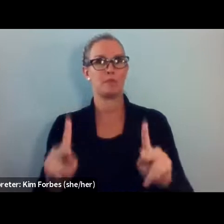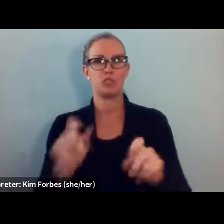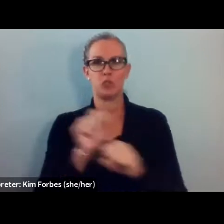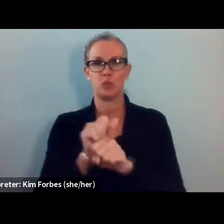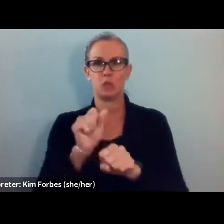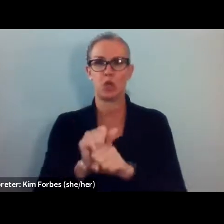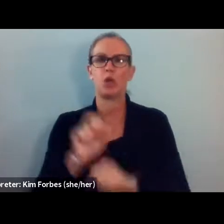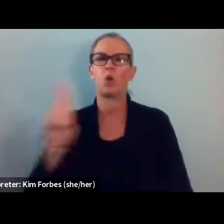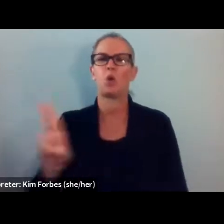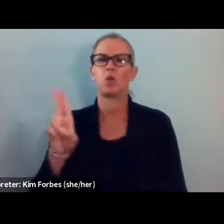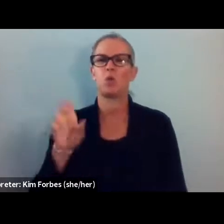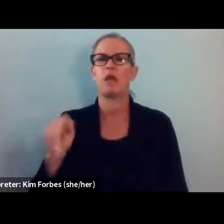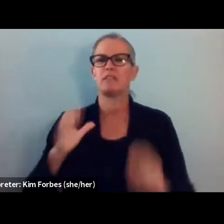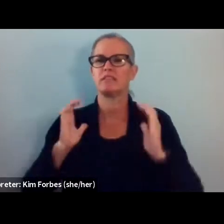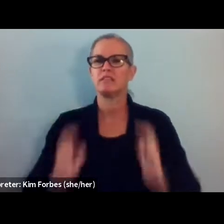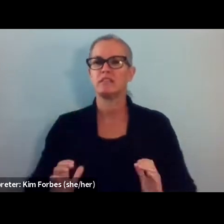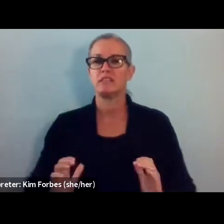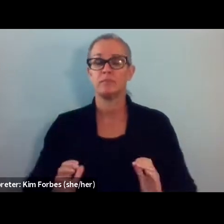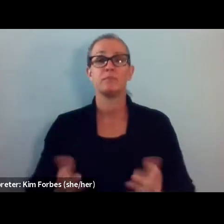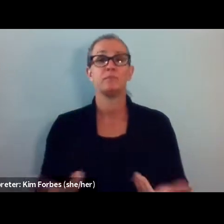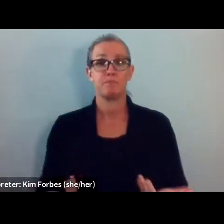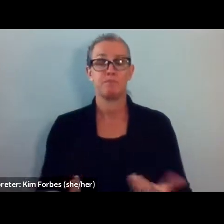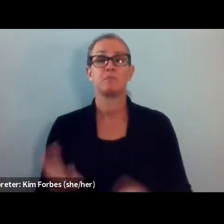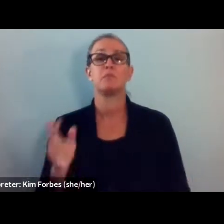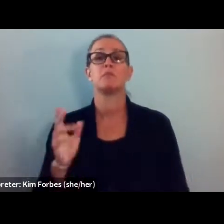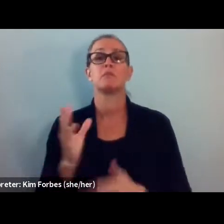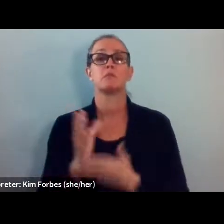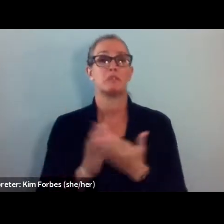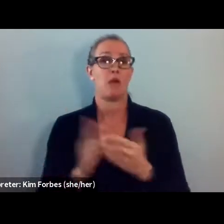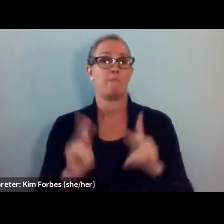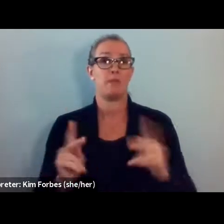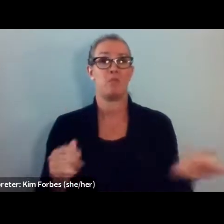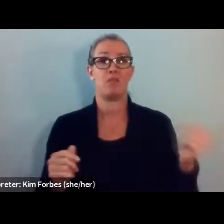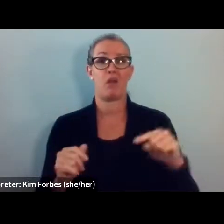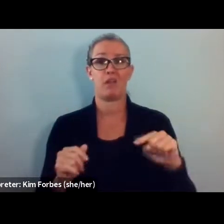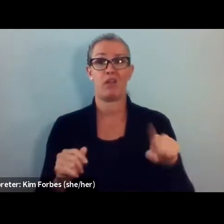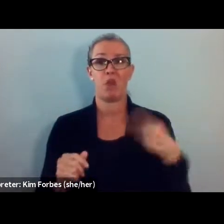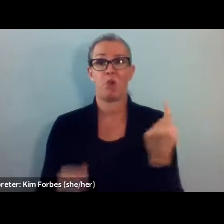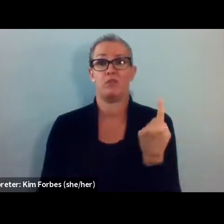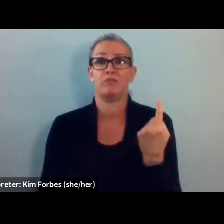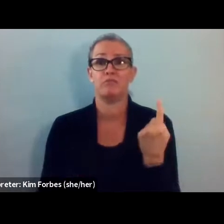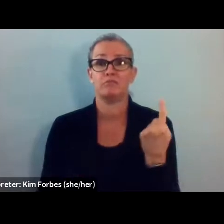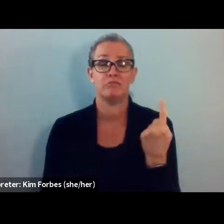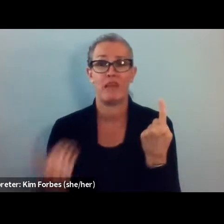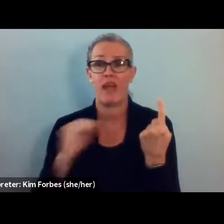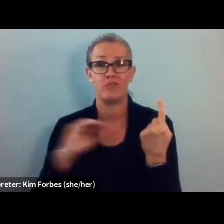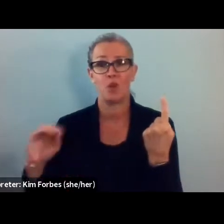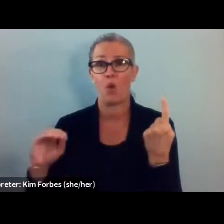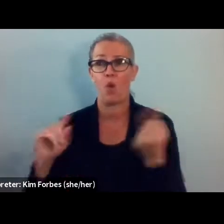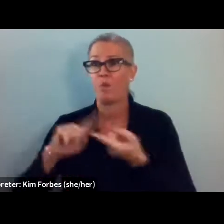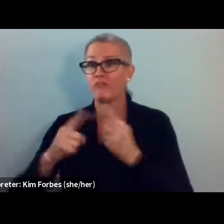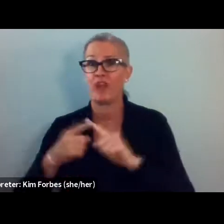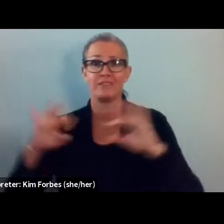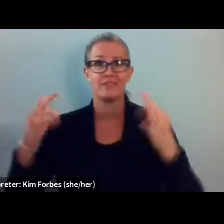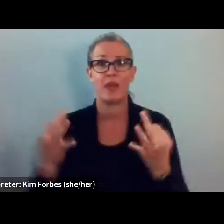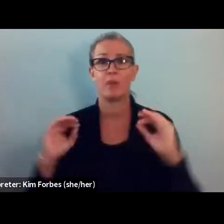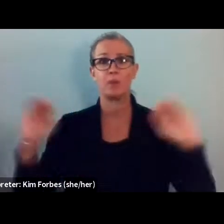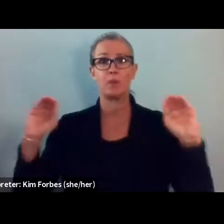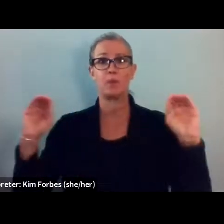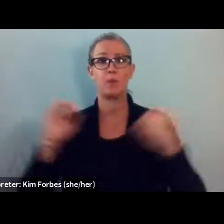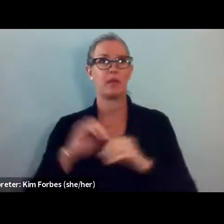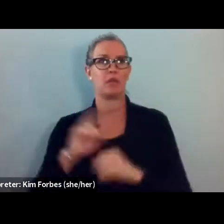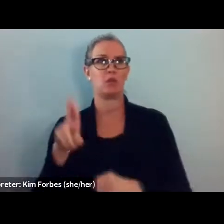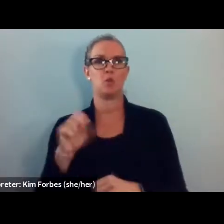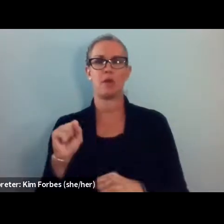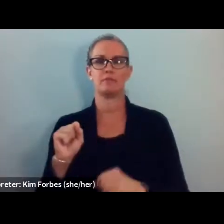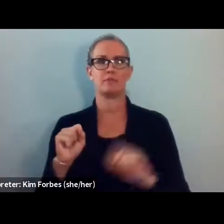US citizen. Some people are coming just by themselves. They don't have contacts in the US. And the only thing that's standing in the